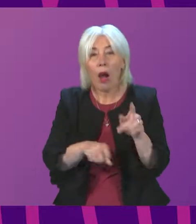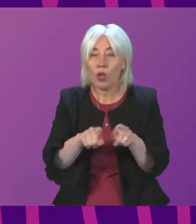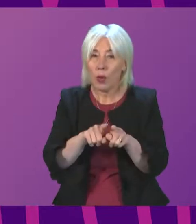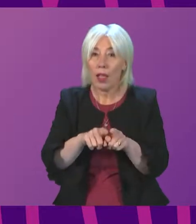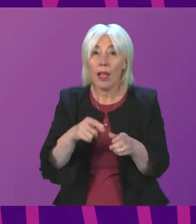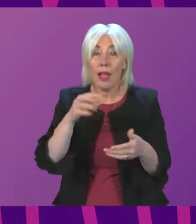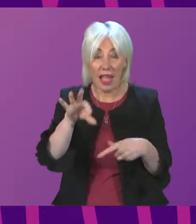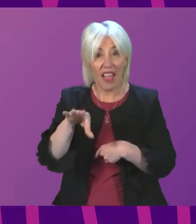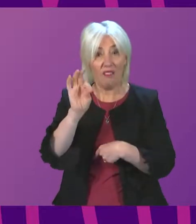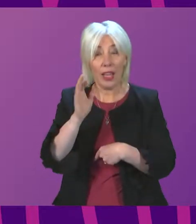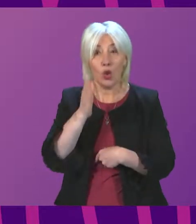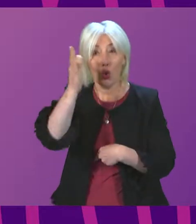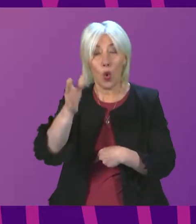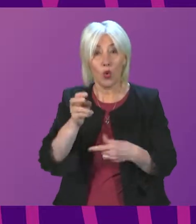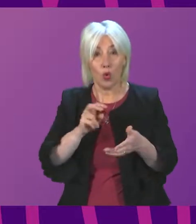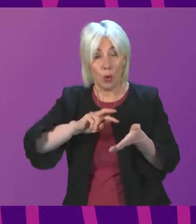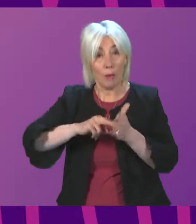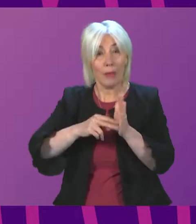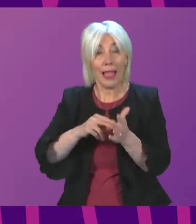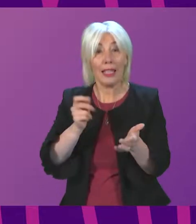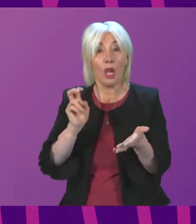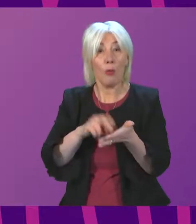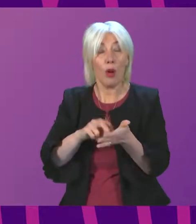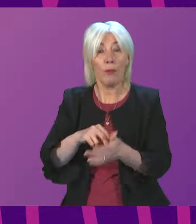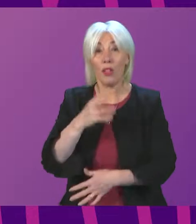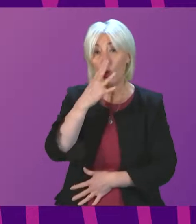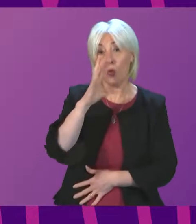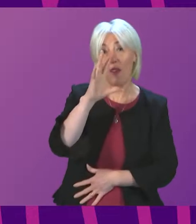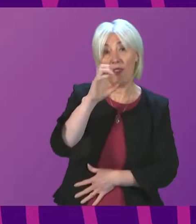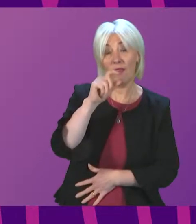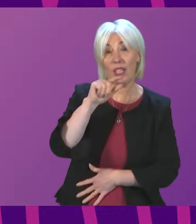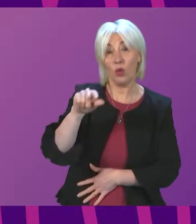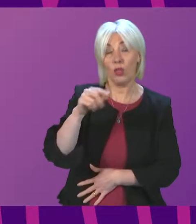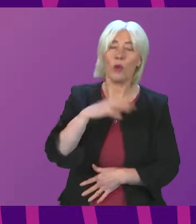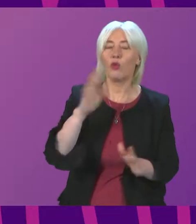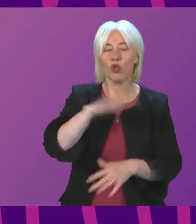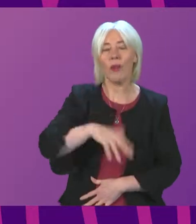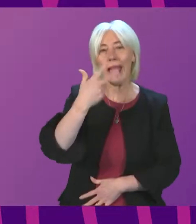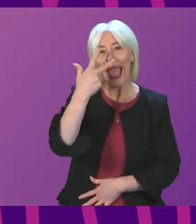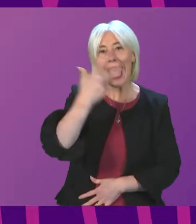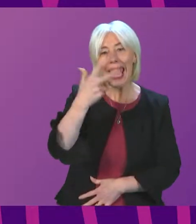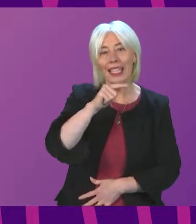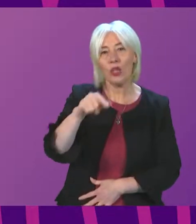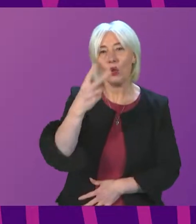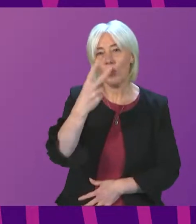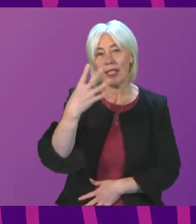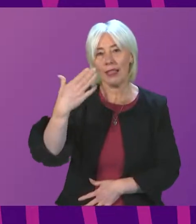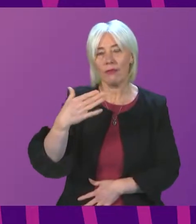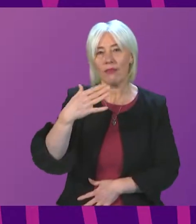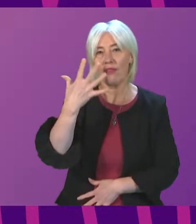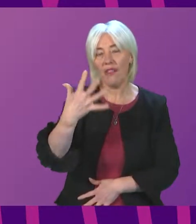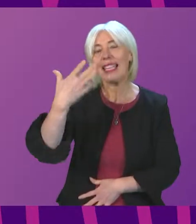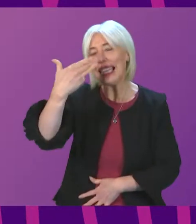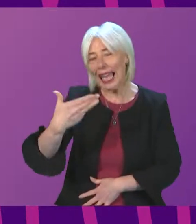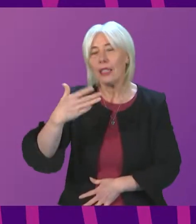to scheduled appointments have been going out to all 18 to 59-year-olds who are eligible for a booster but have not yet received it. If you are one